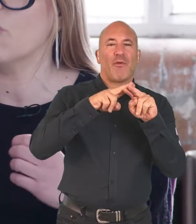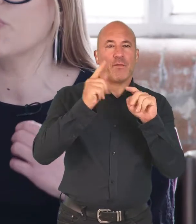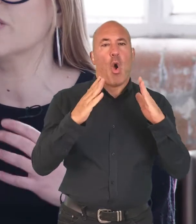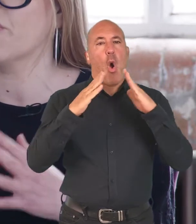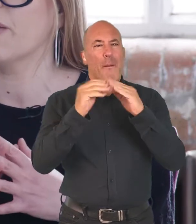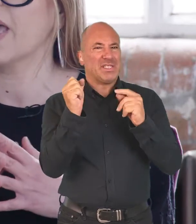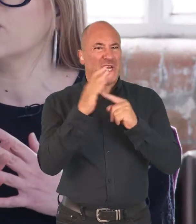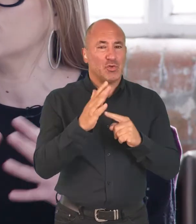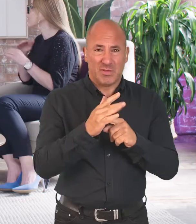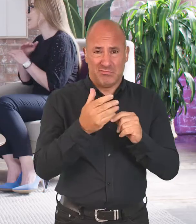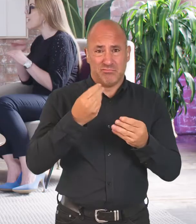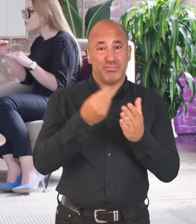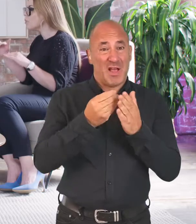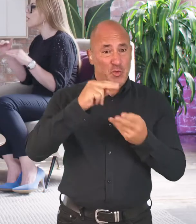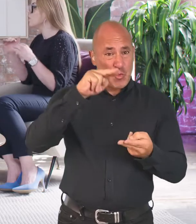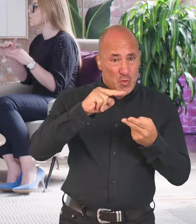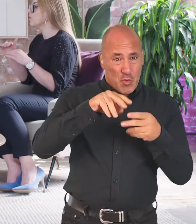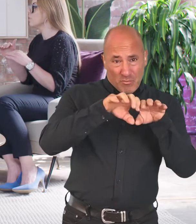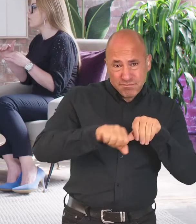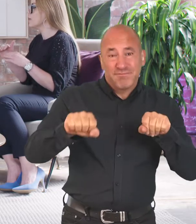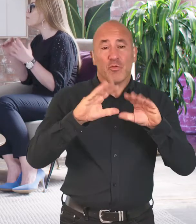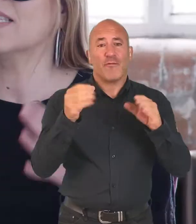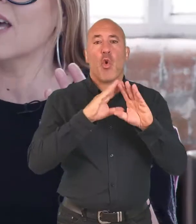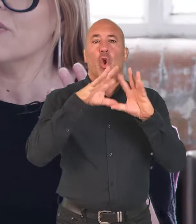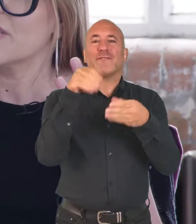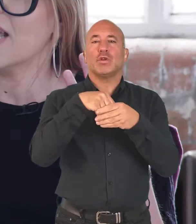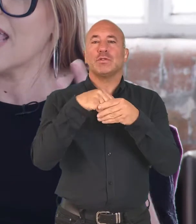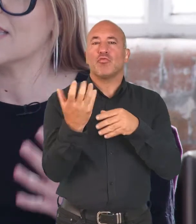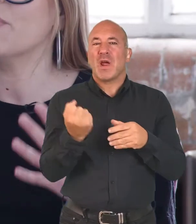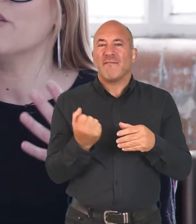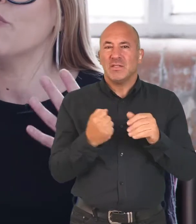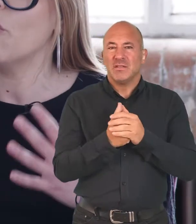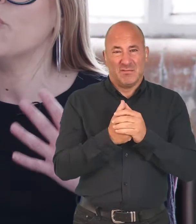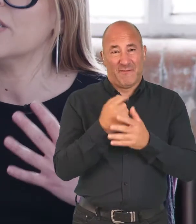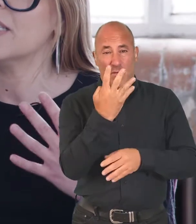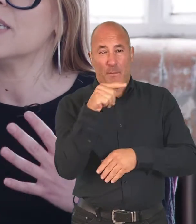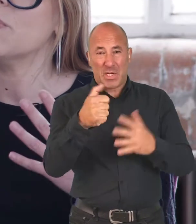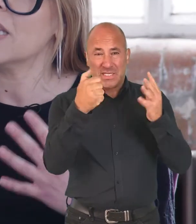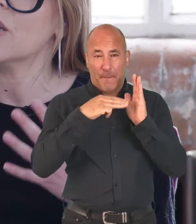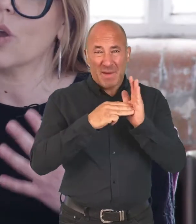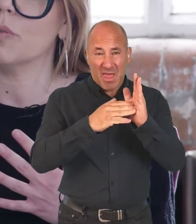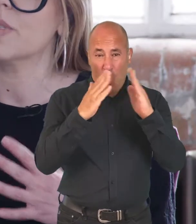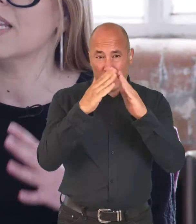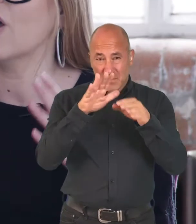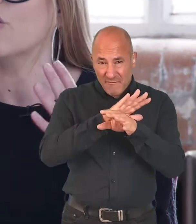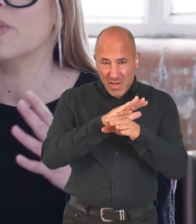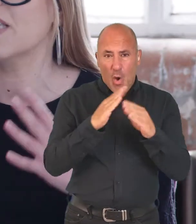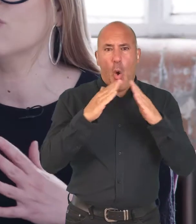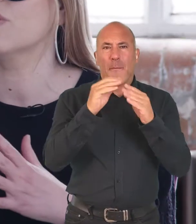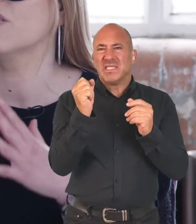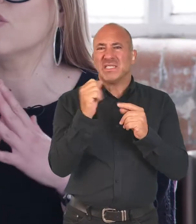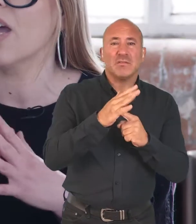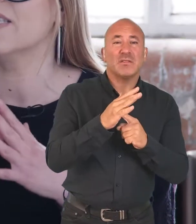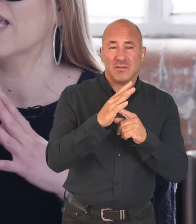offers lower price fibre and calls to everyone on Universal Credit. This covers an estimated 4.6 million homes and Home